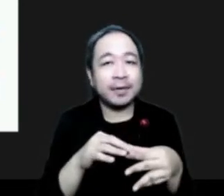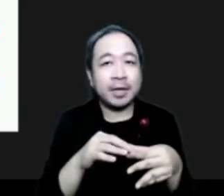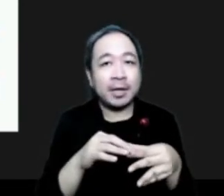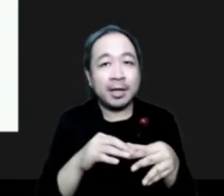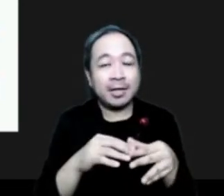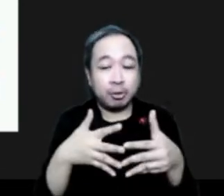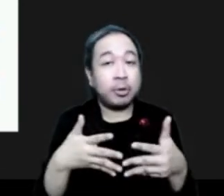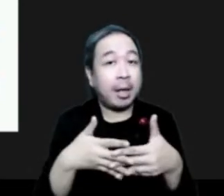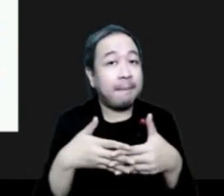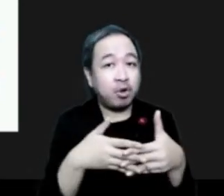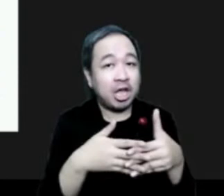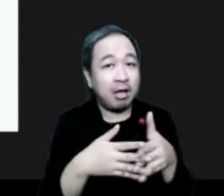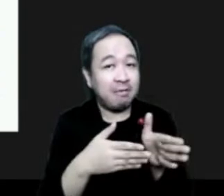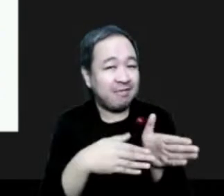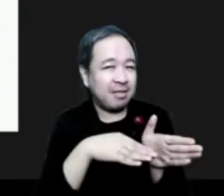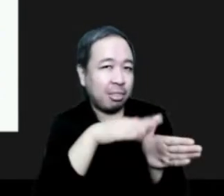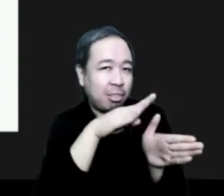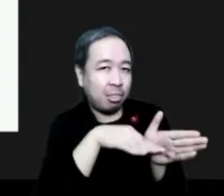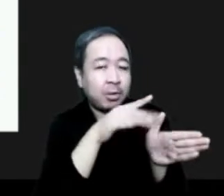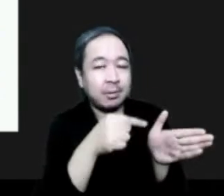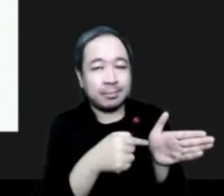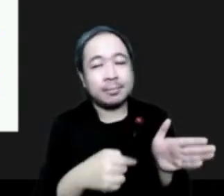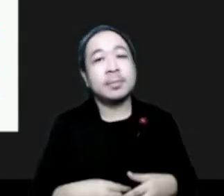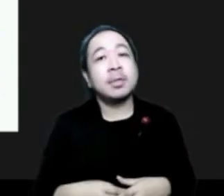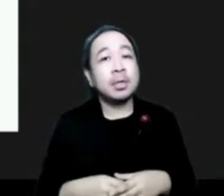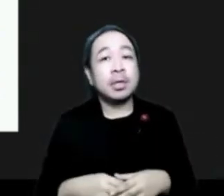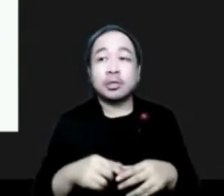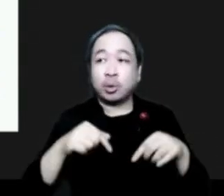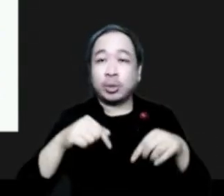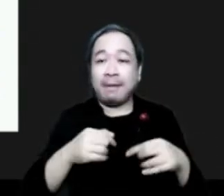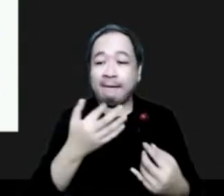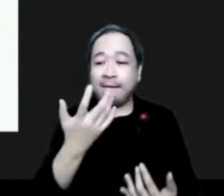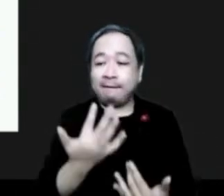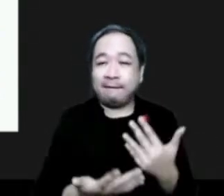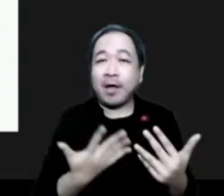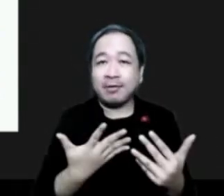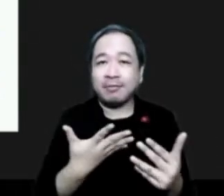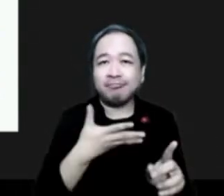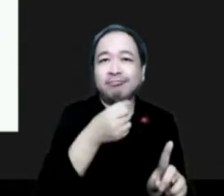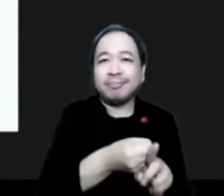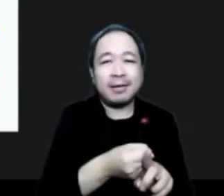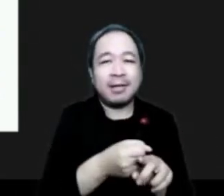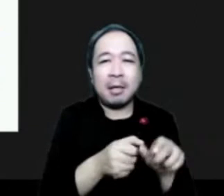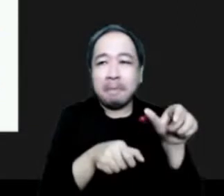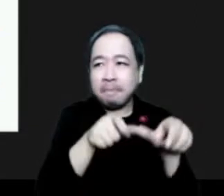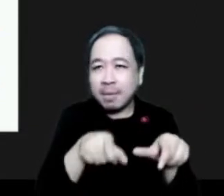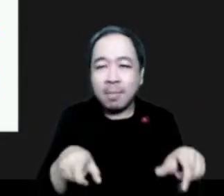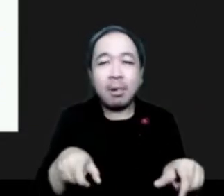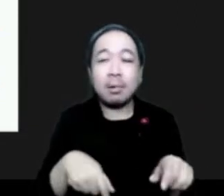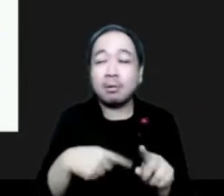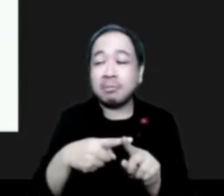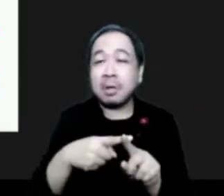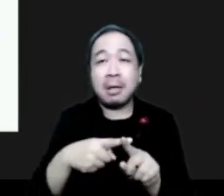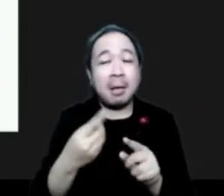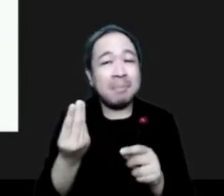We all know to what extent wildfires are affecting human lives, our economy, and also human health. And if you